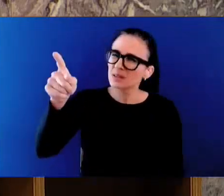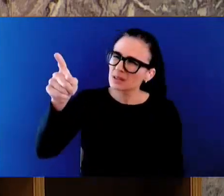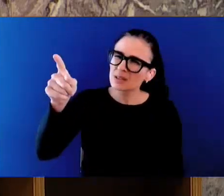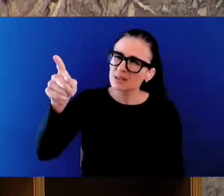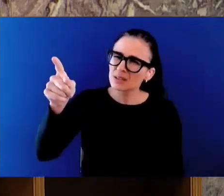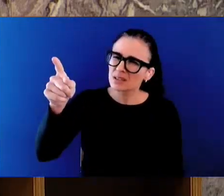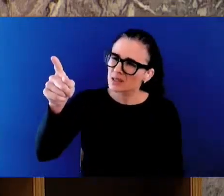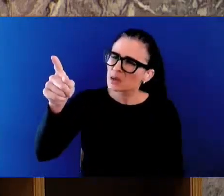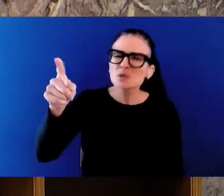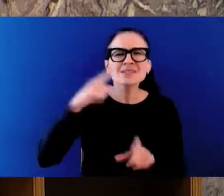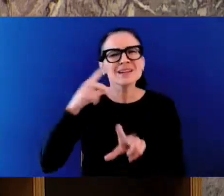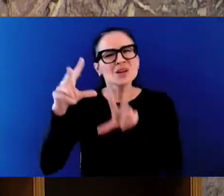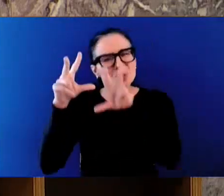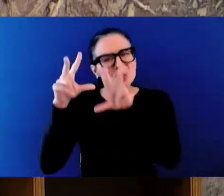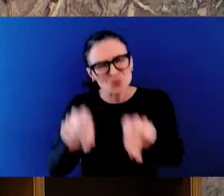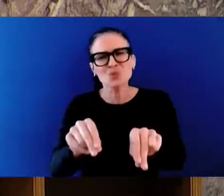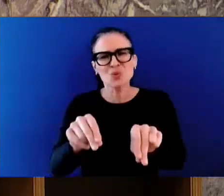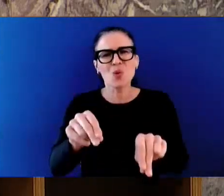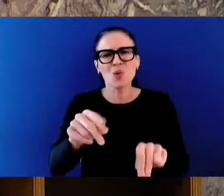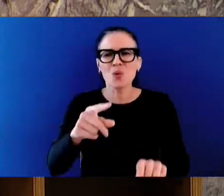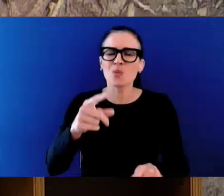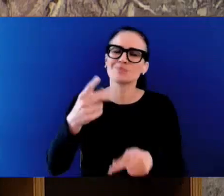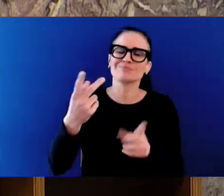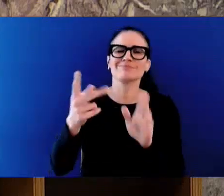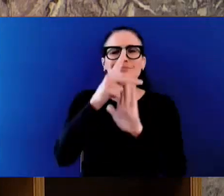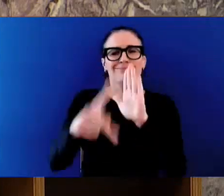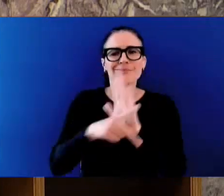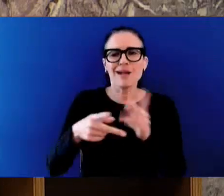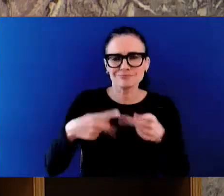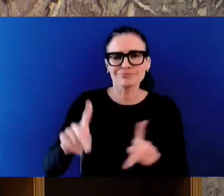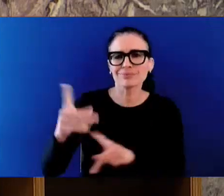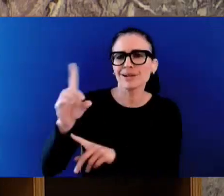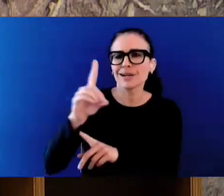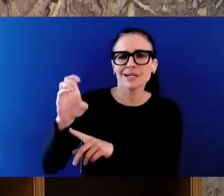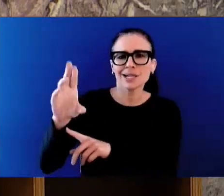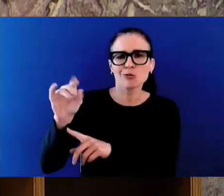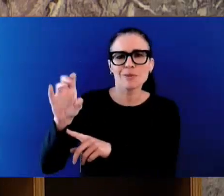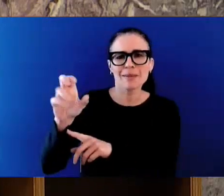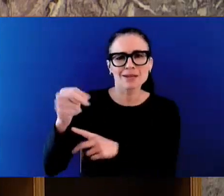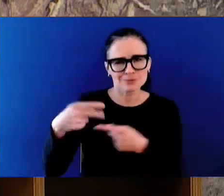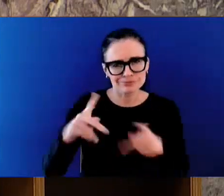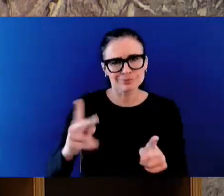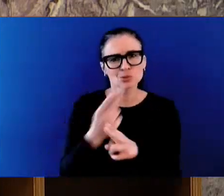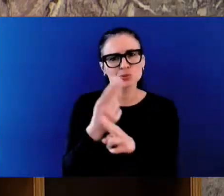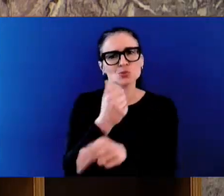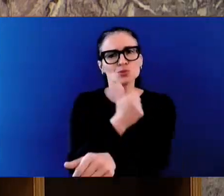United's plan to scrap his failed decriminalisation disaster?